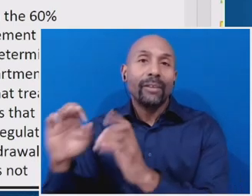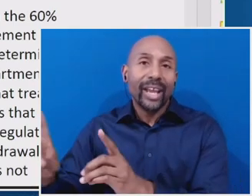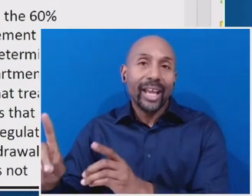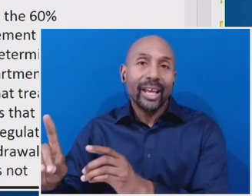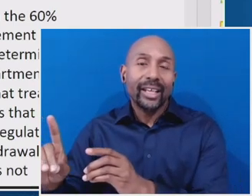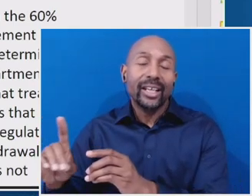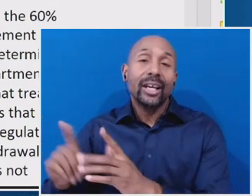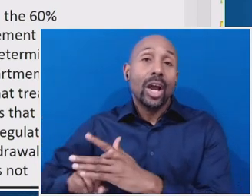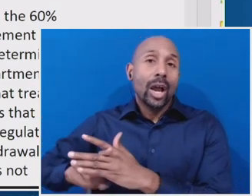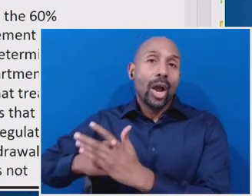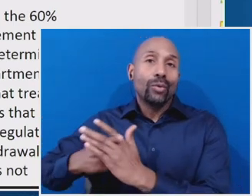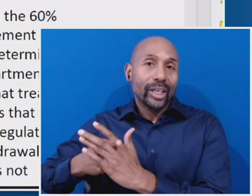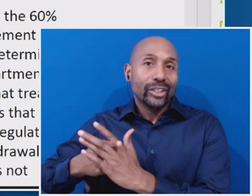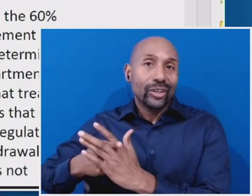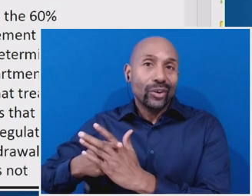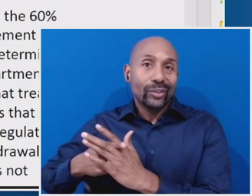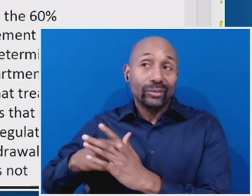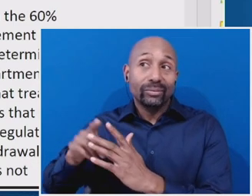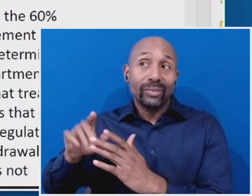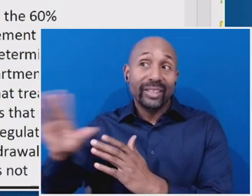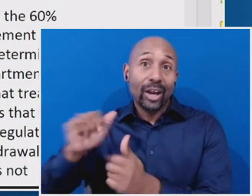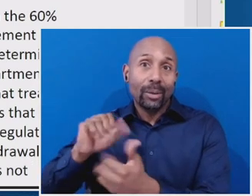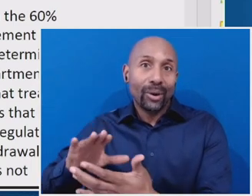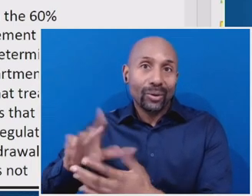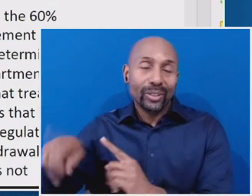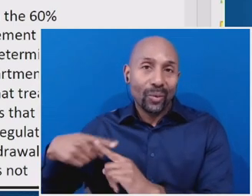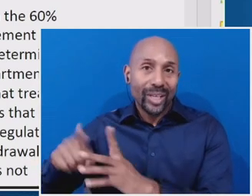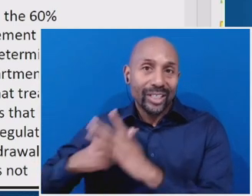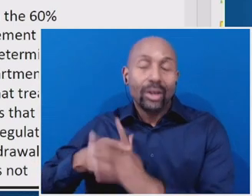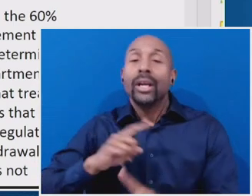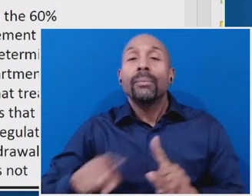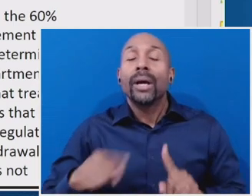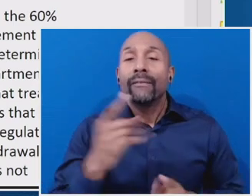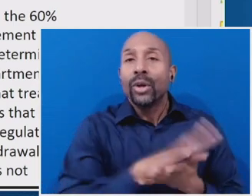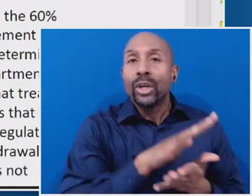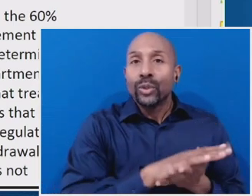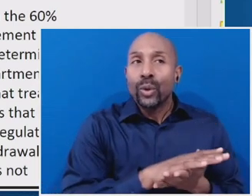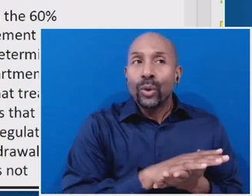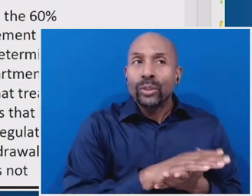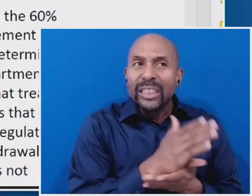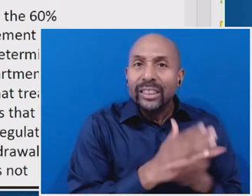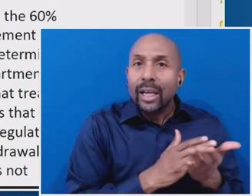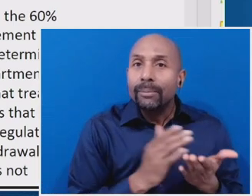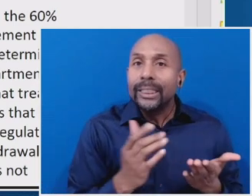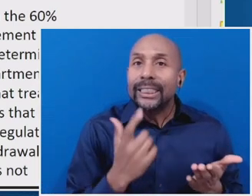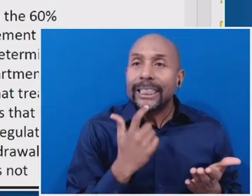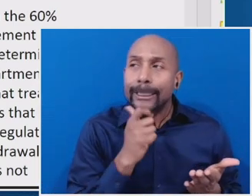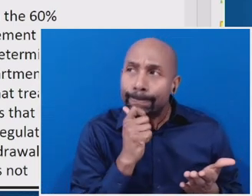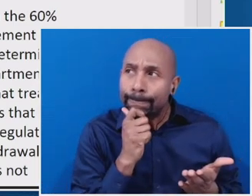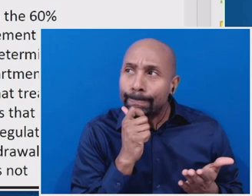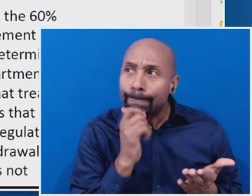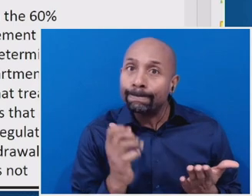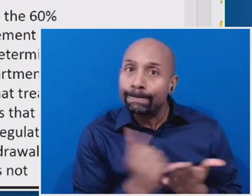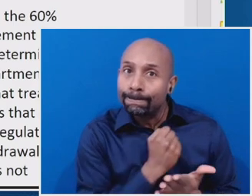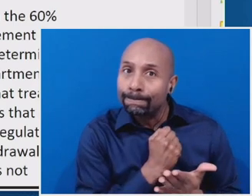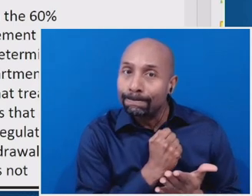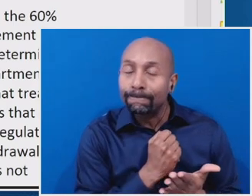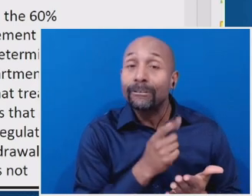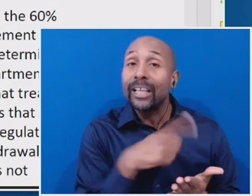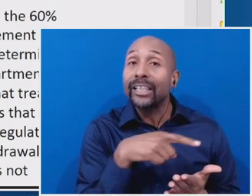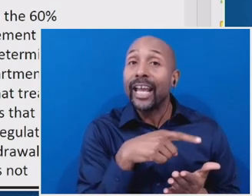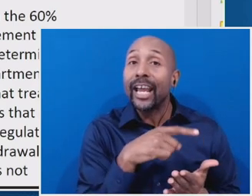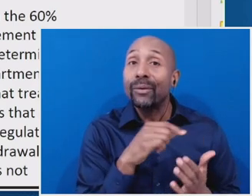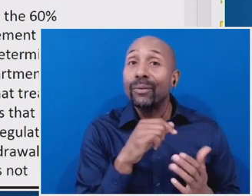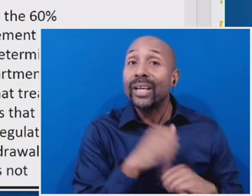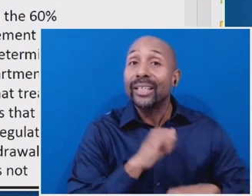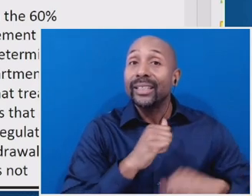some schools realized that this, uh, was an opportunity for a loophole, and they would structure very short courses at